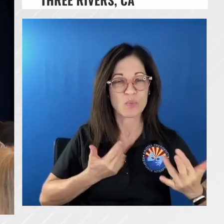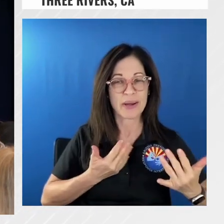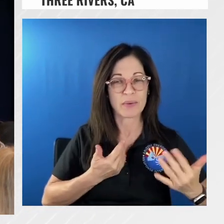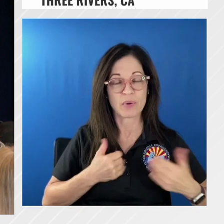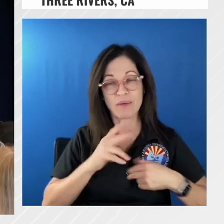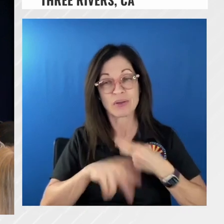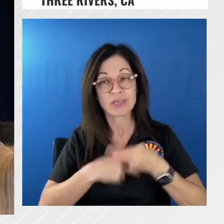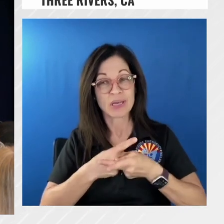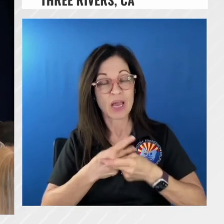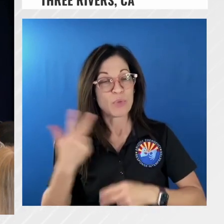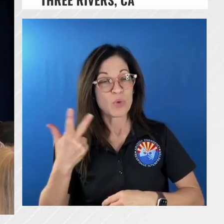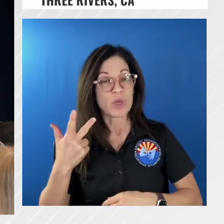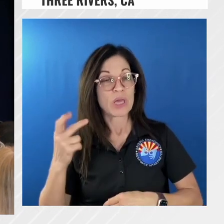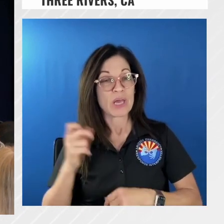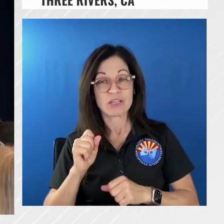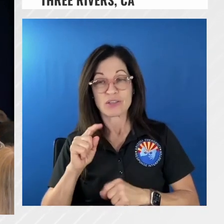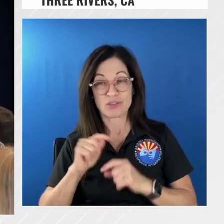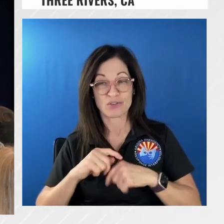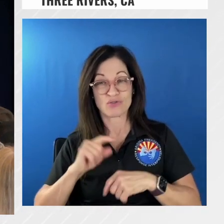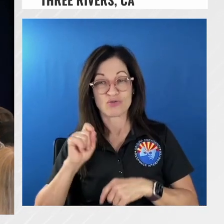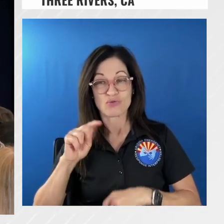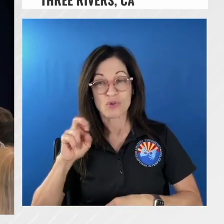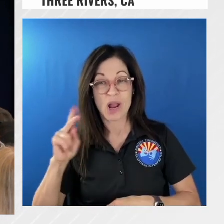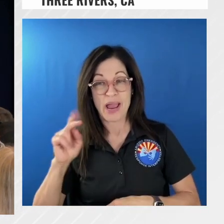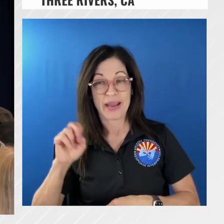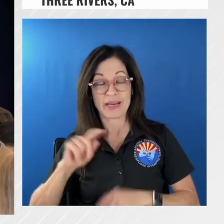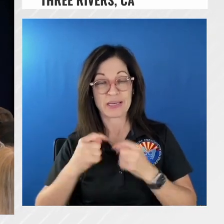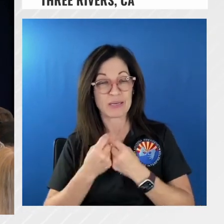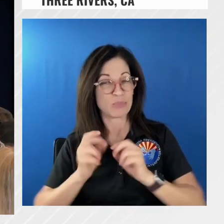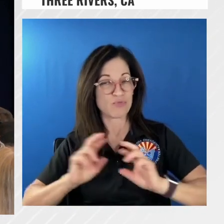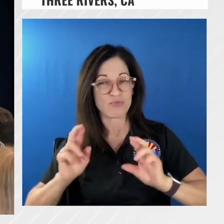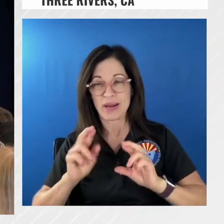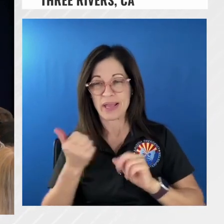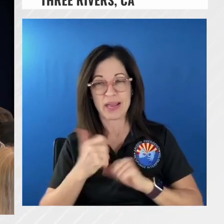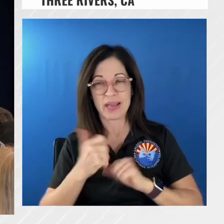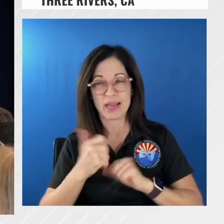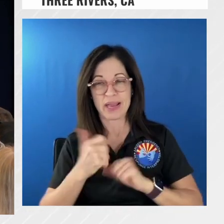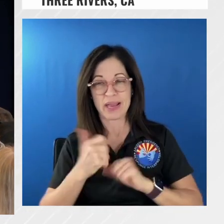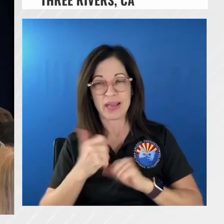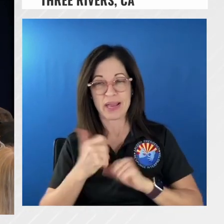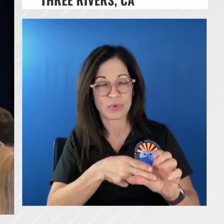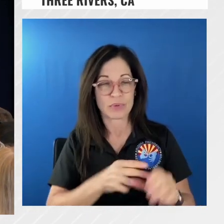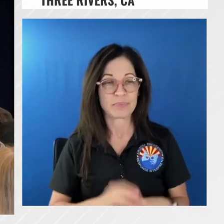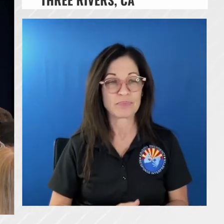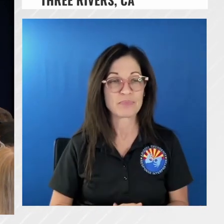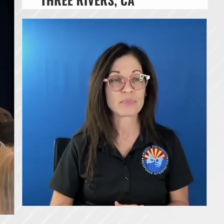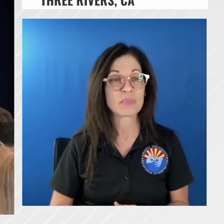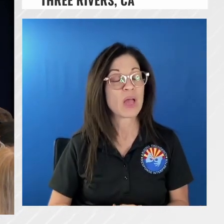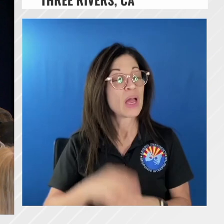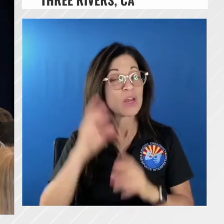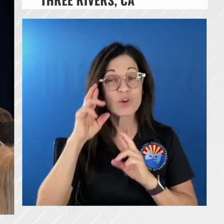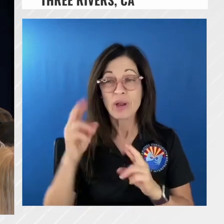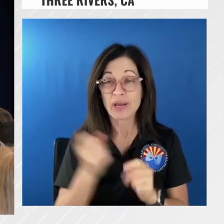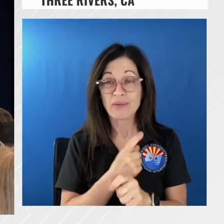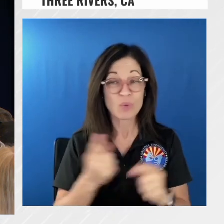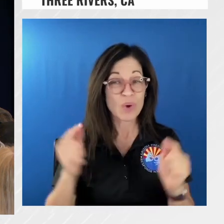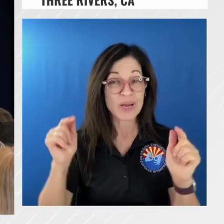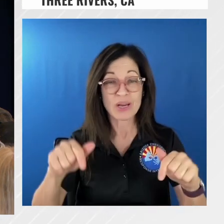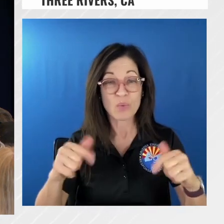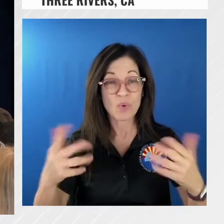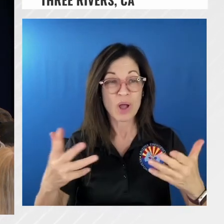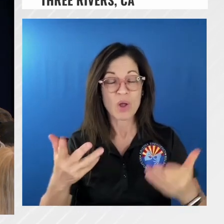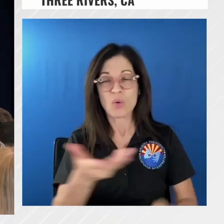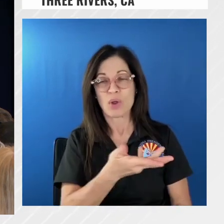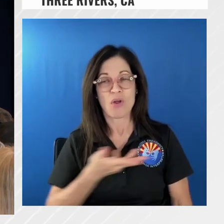team that's ready to go to plug in in the incident at any time so it's and with all due respect to everybody in this industry we all want the same